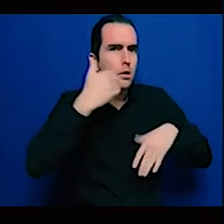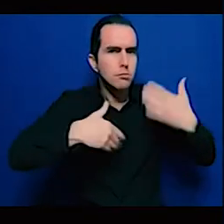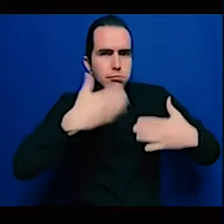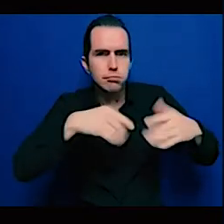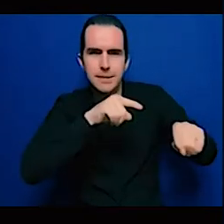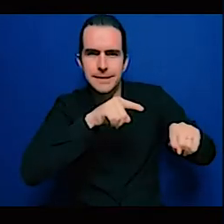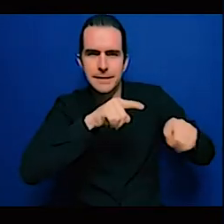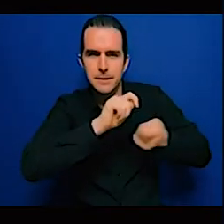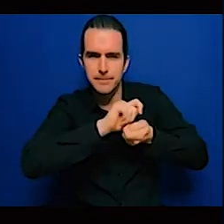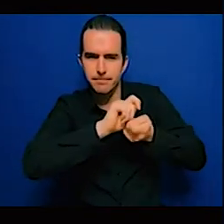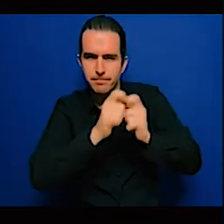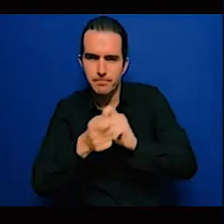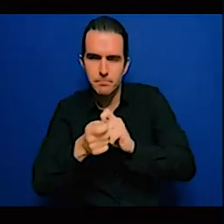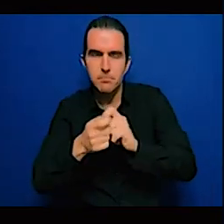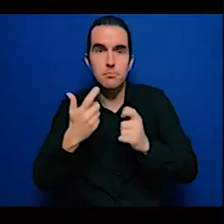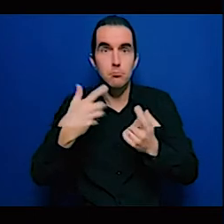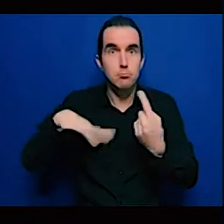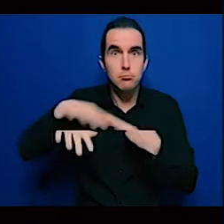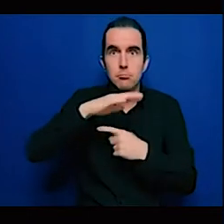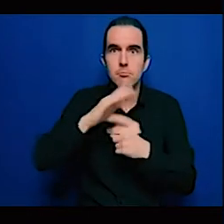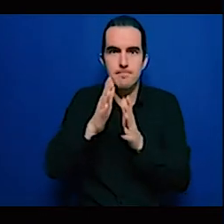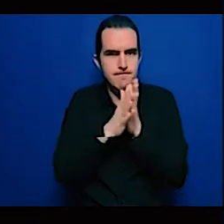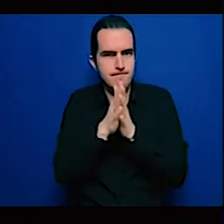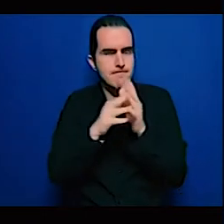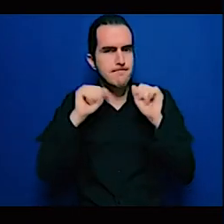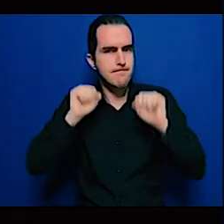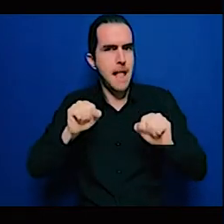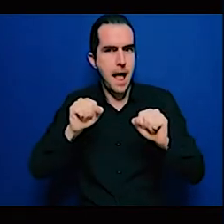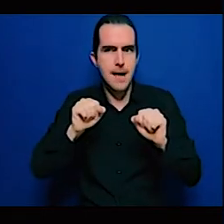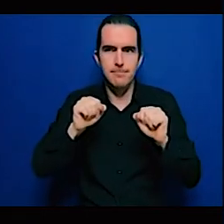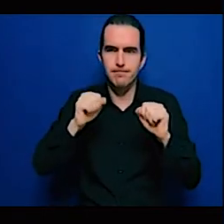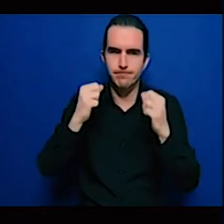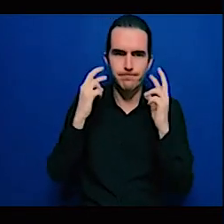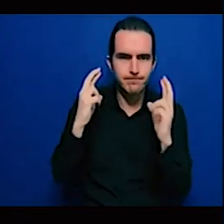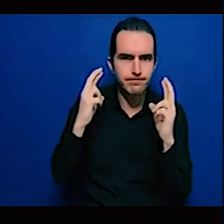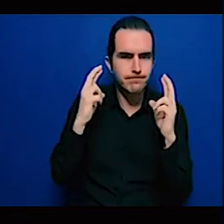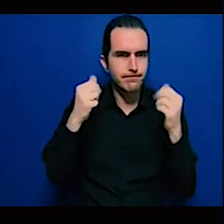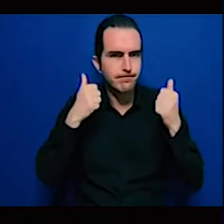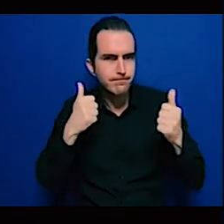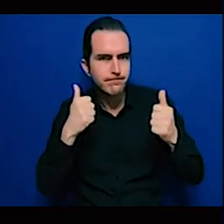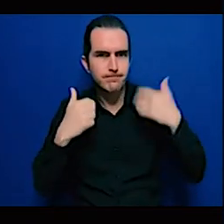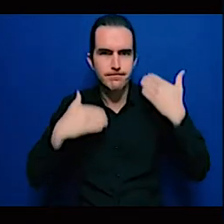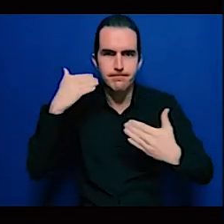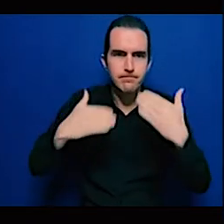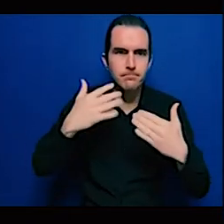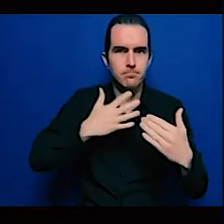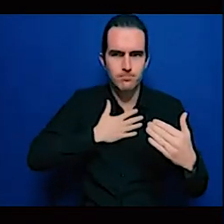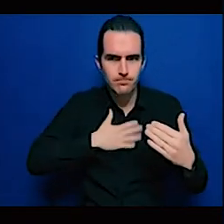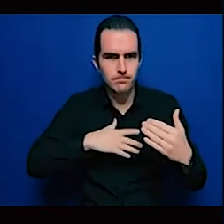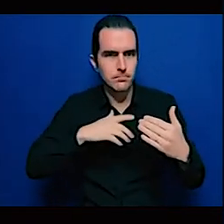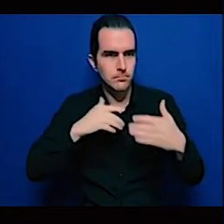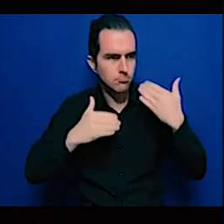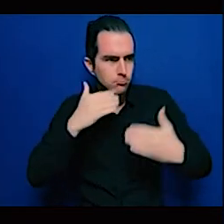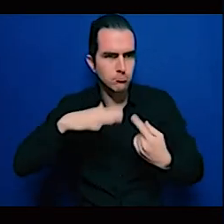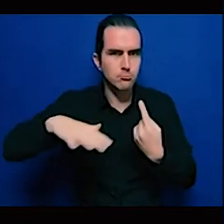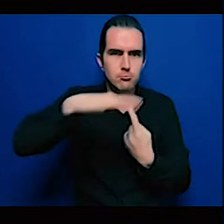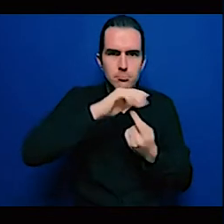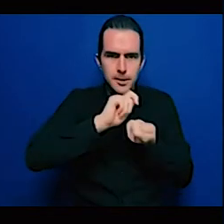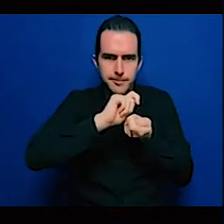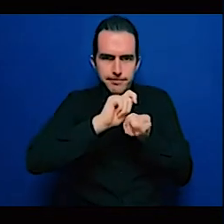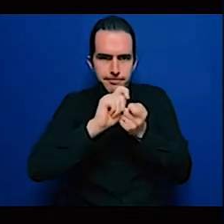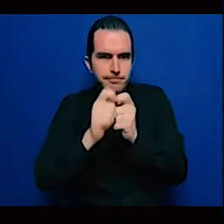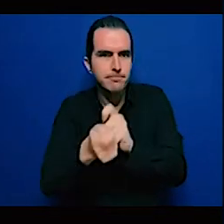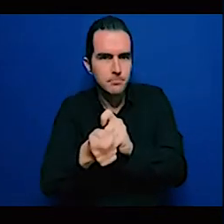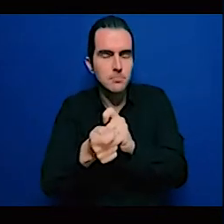as follows. The high frequency of extreme climate events, which are becoming more intense, more frequent,